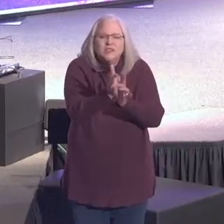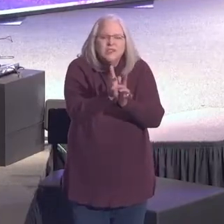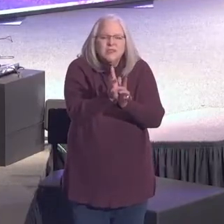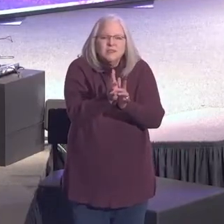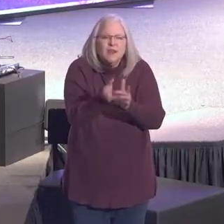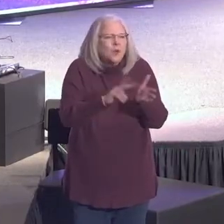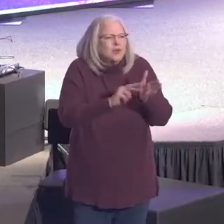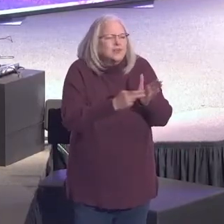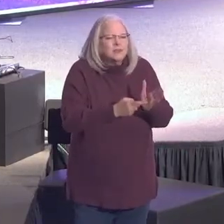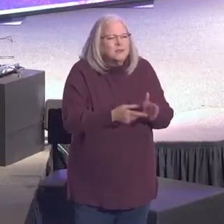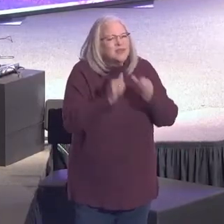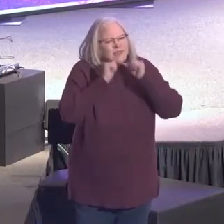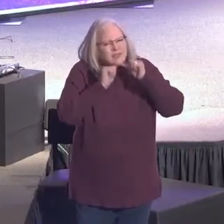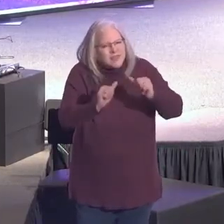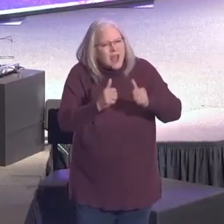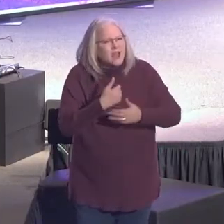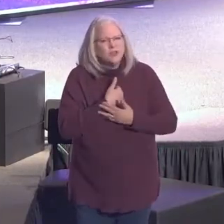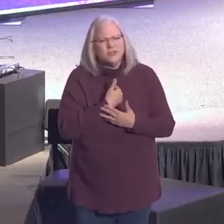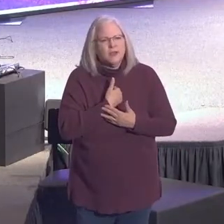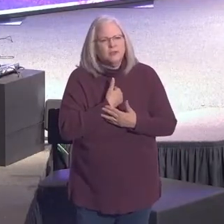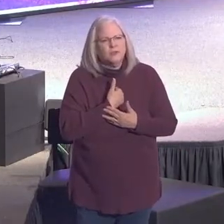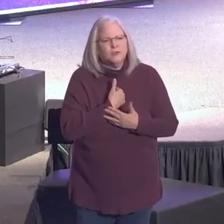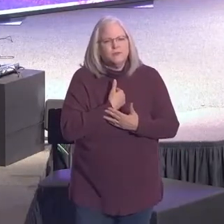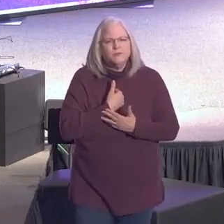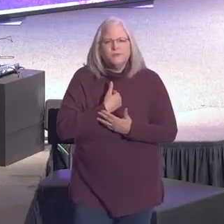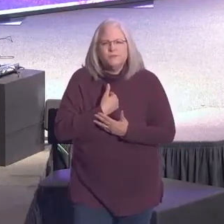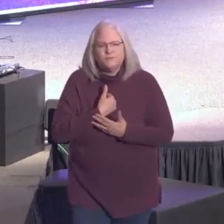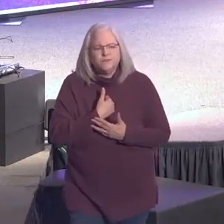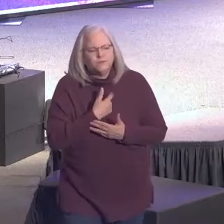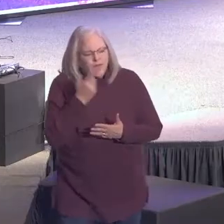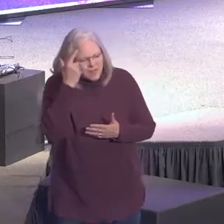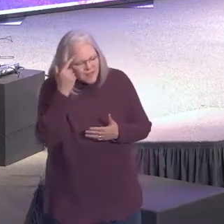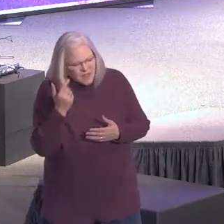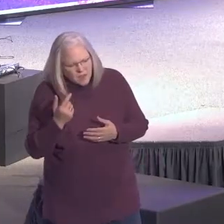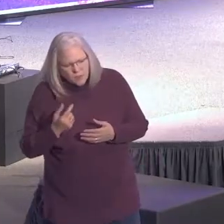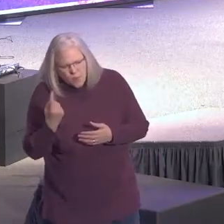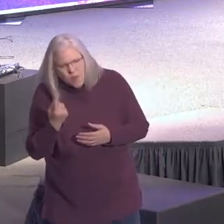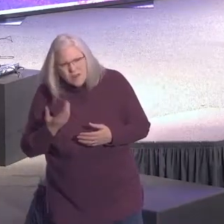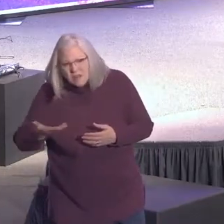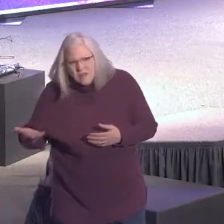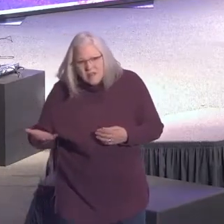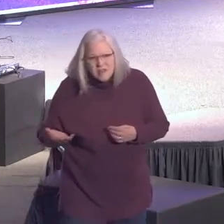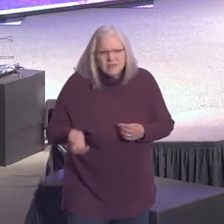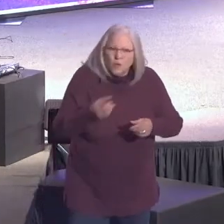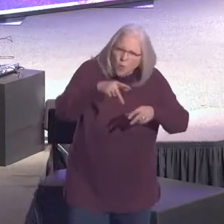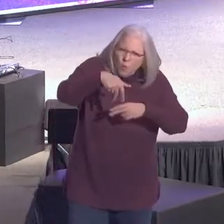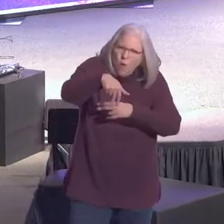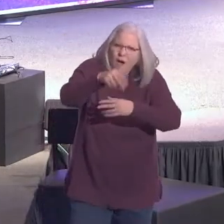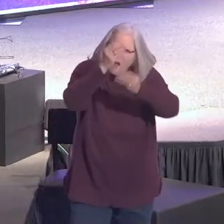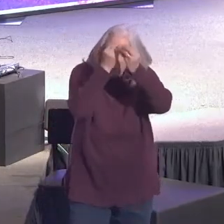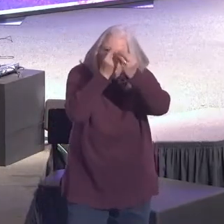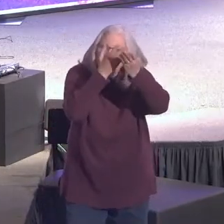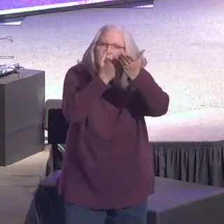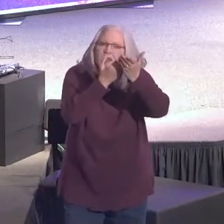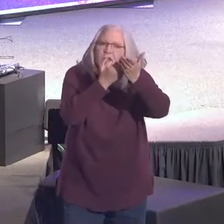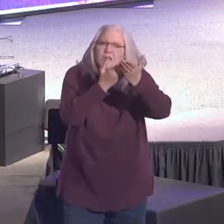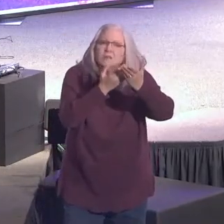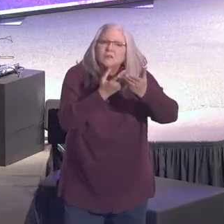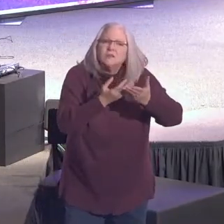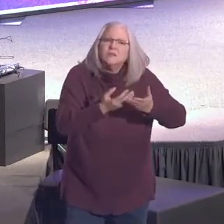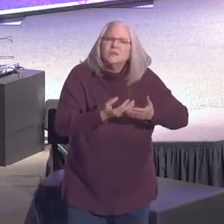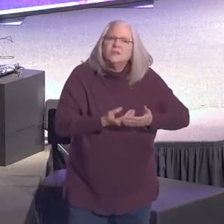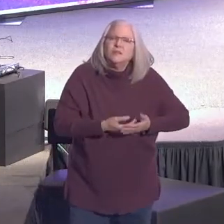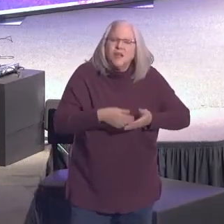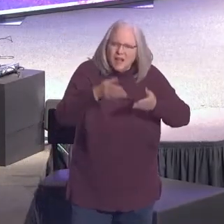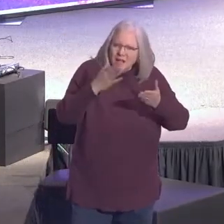what does it mean to deny ourselves? I think one of the things it means is to walk in obedience. To make it as, I want to do my life